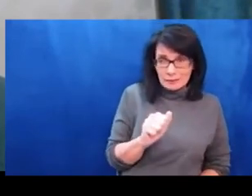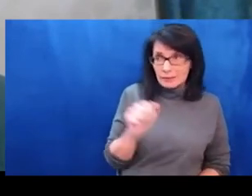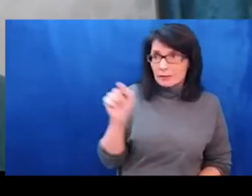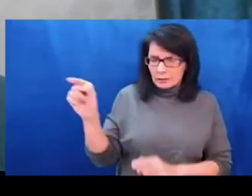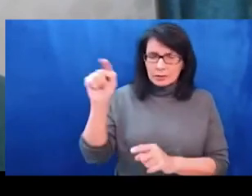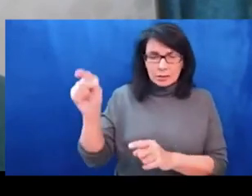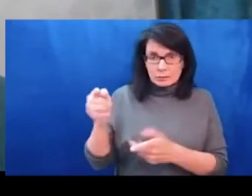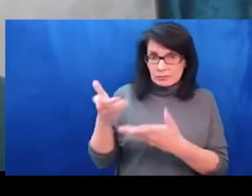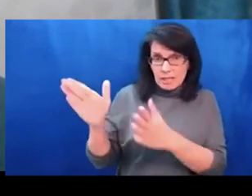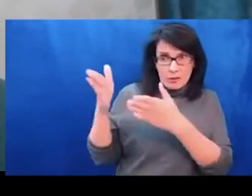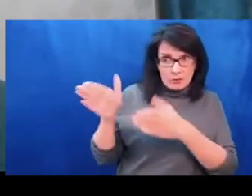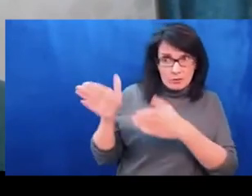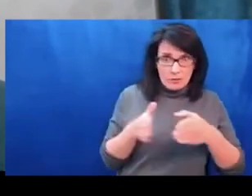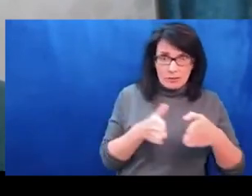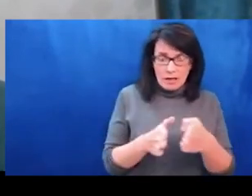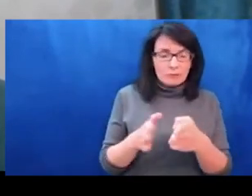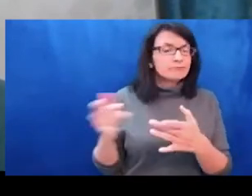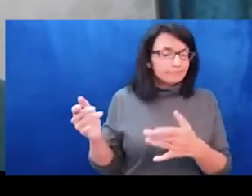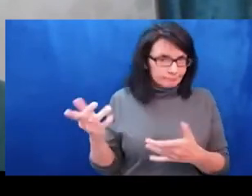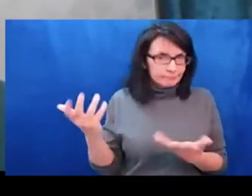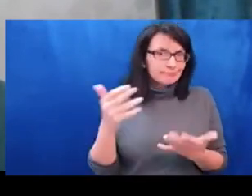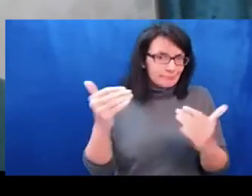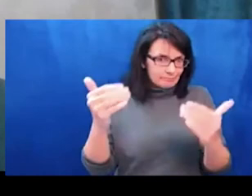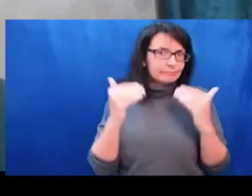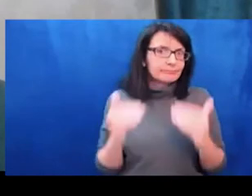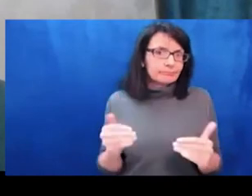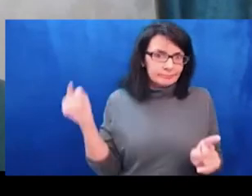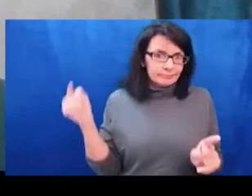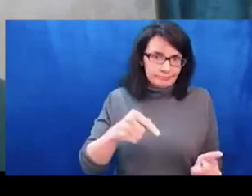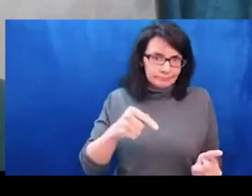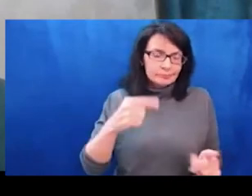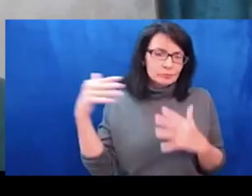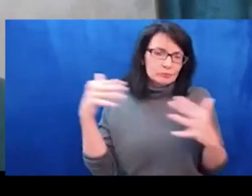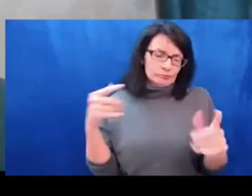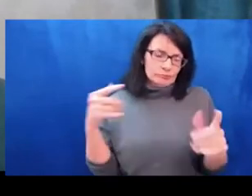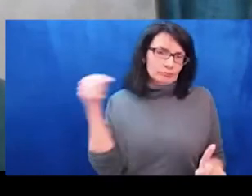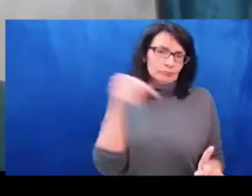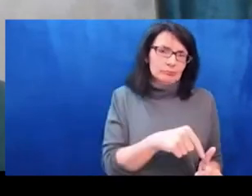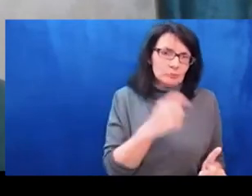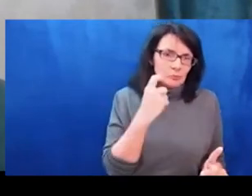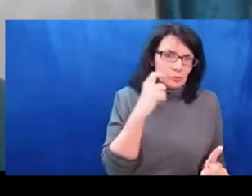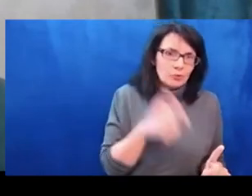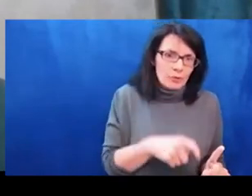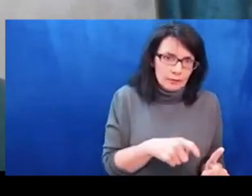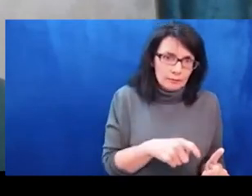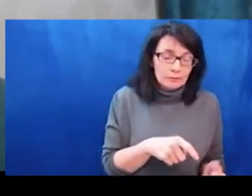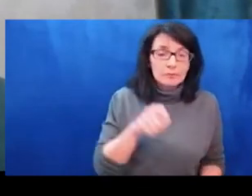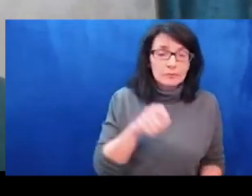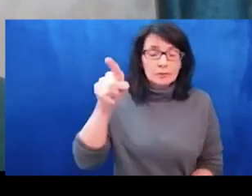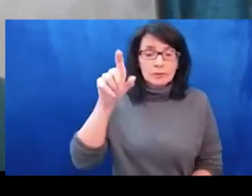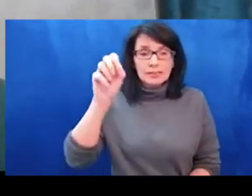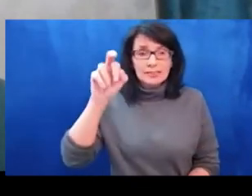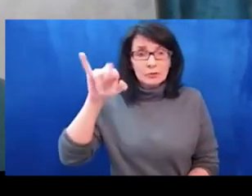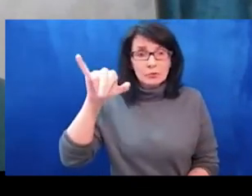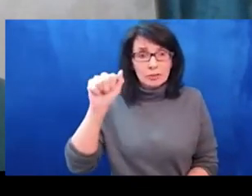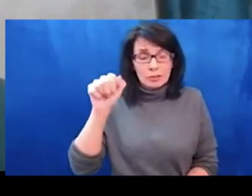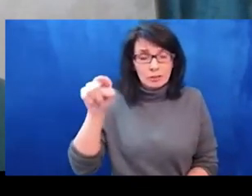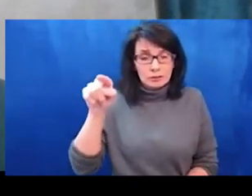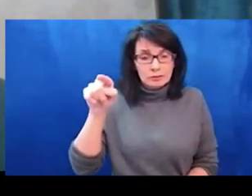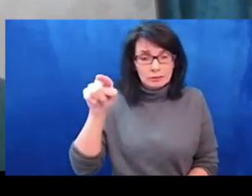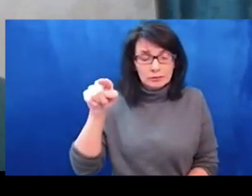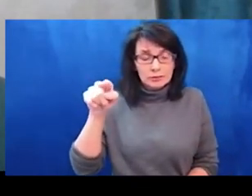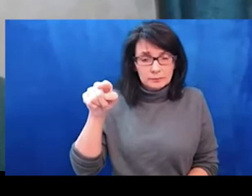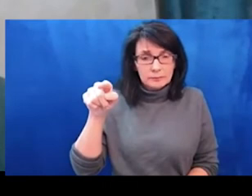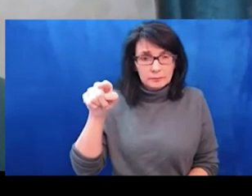Ramadan Qadirov in Chechnya or Lukashenko in Belarus, in Belarus, a model of leaders that Putin would